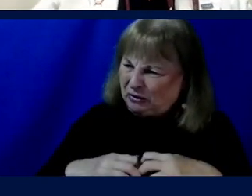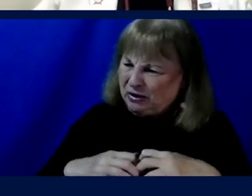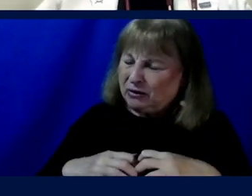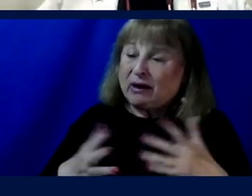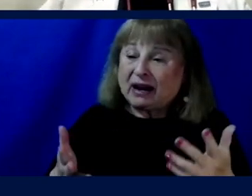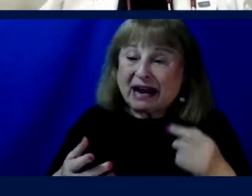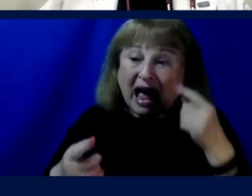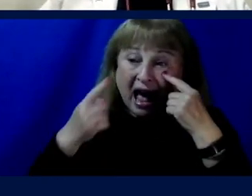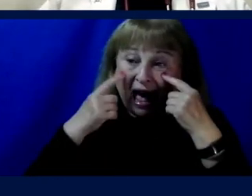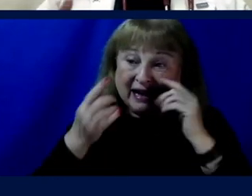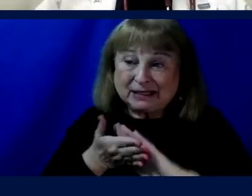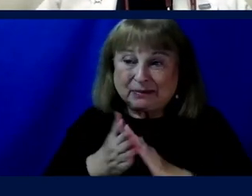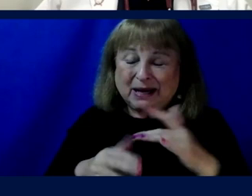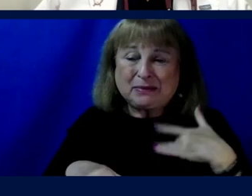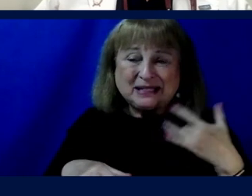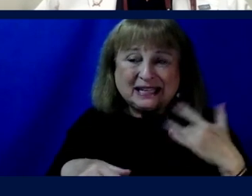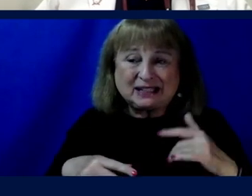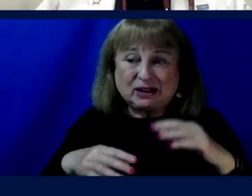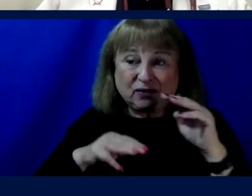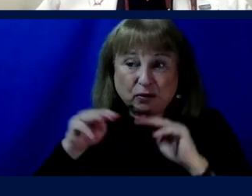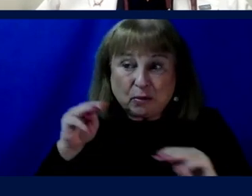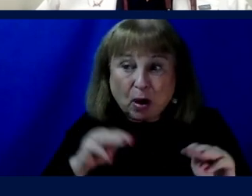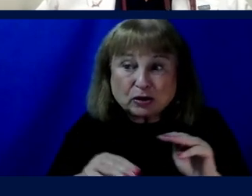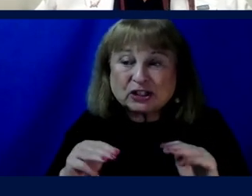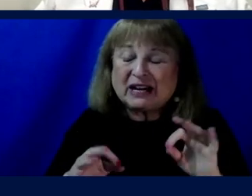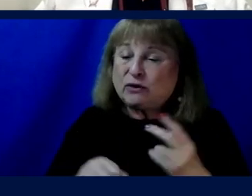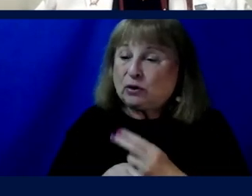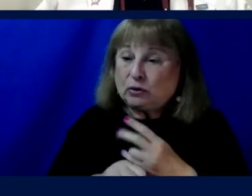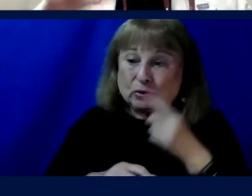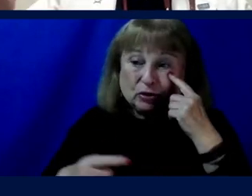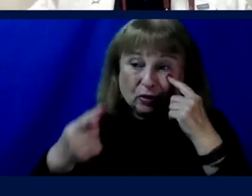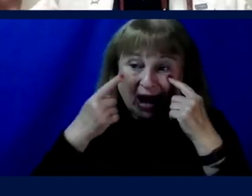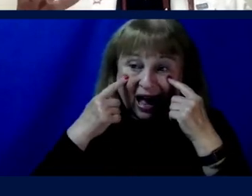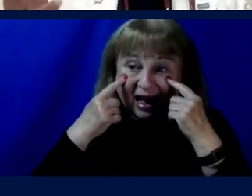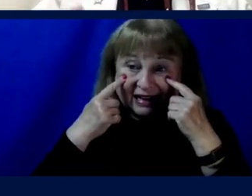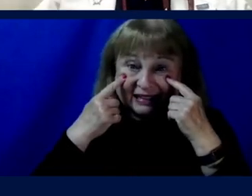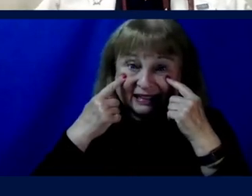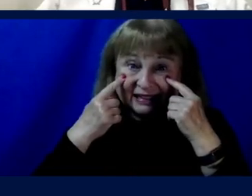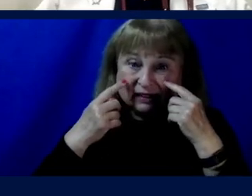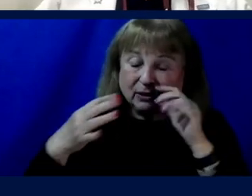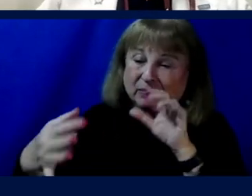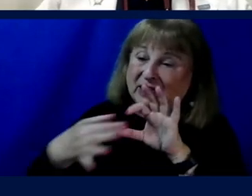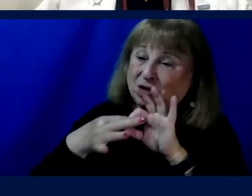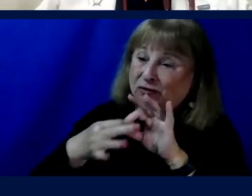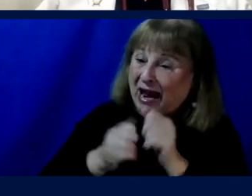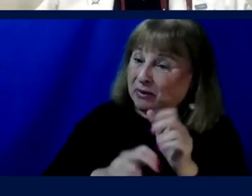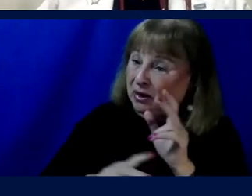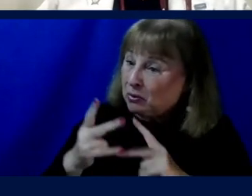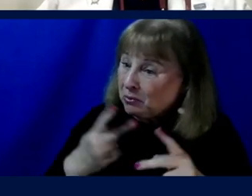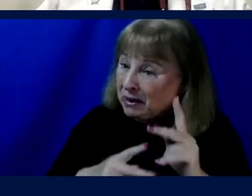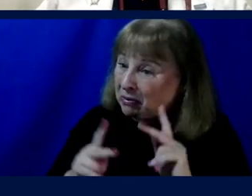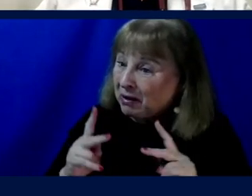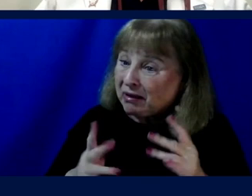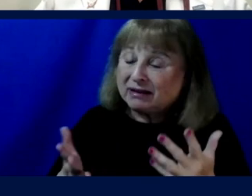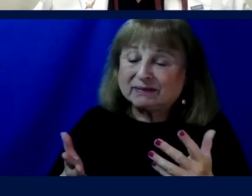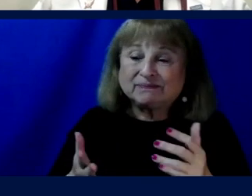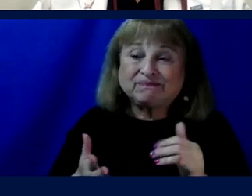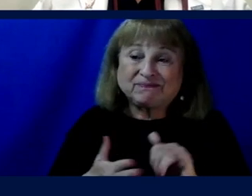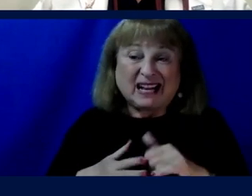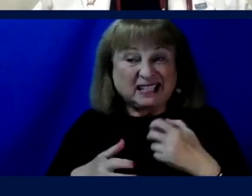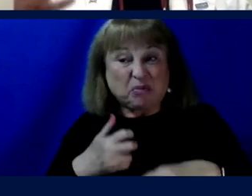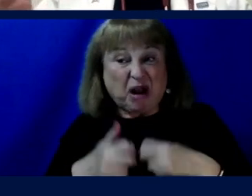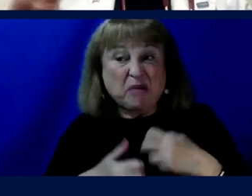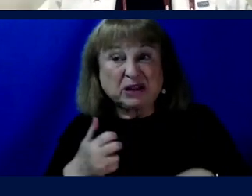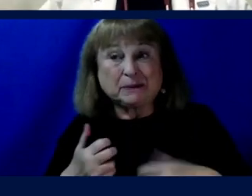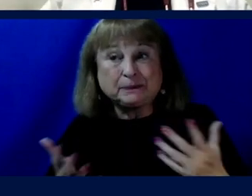Eyes become sensitive to motion. Well, if you use your eyes to interact with the world, maybe, but if you don't, then that would be a problem.